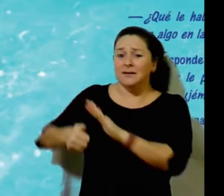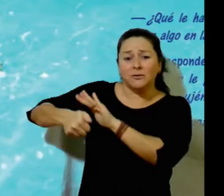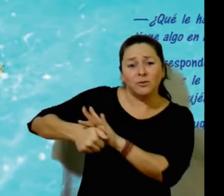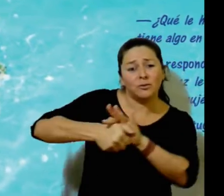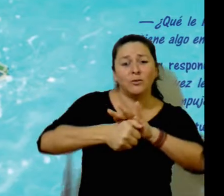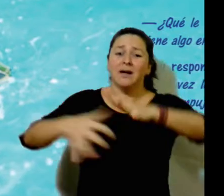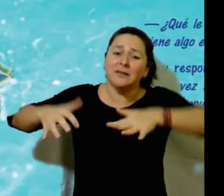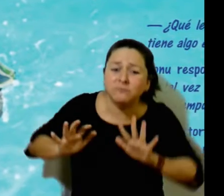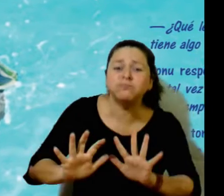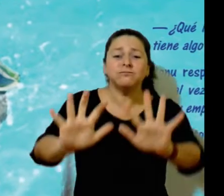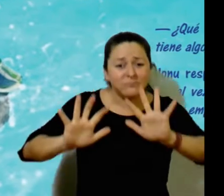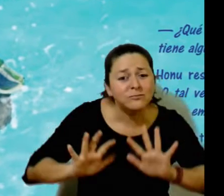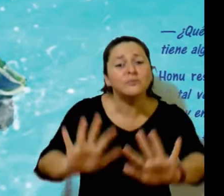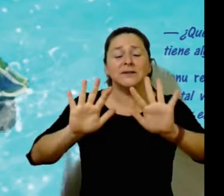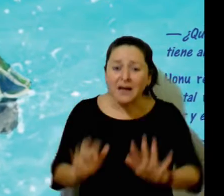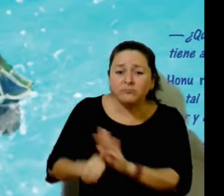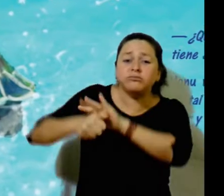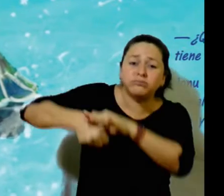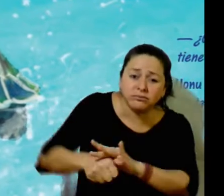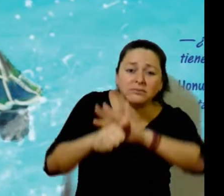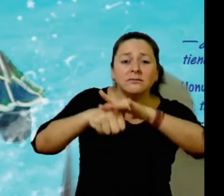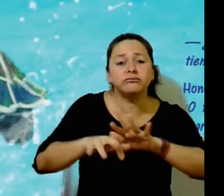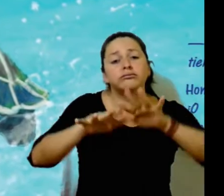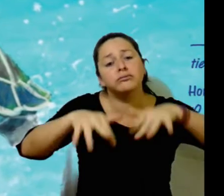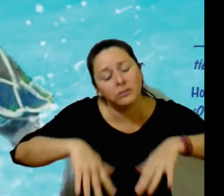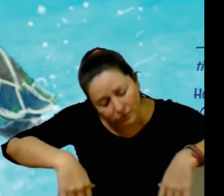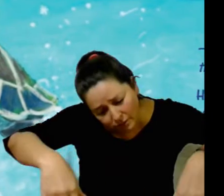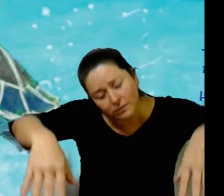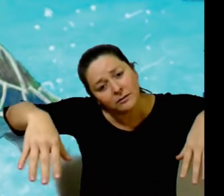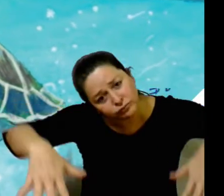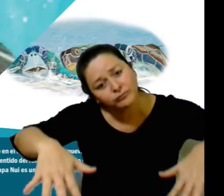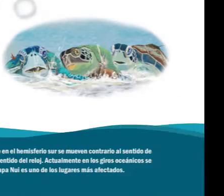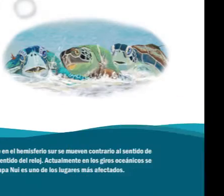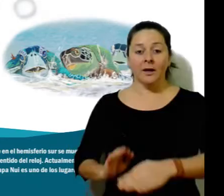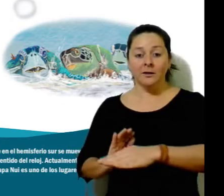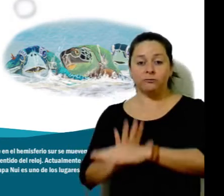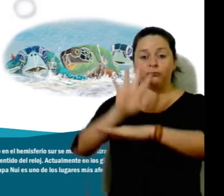The two turtles, worried about their injured sister, do their best to save her.